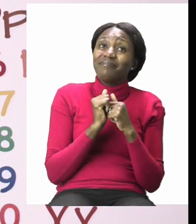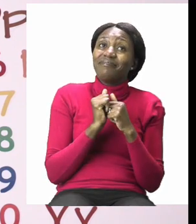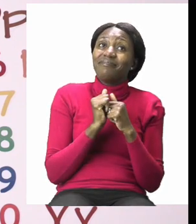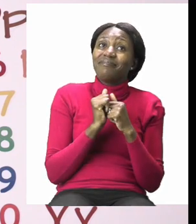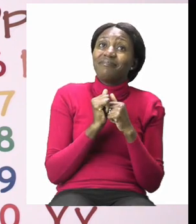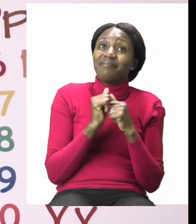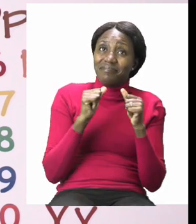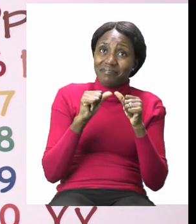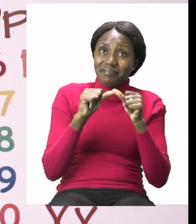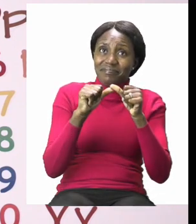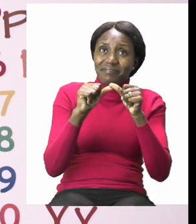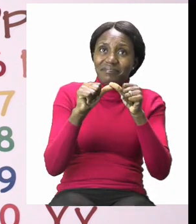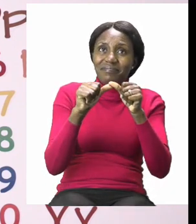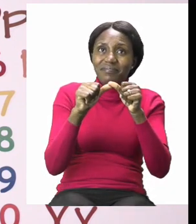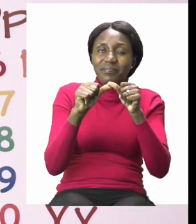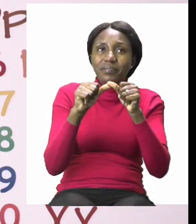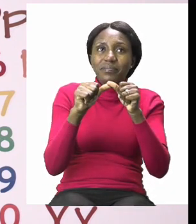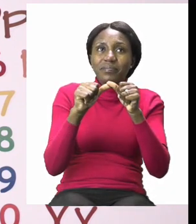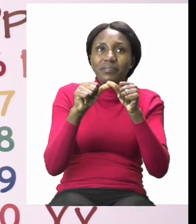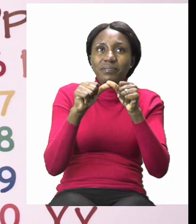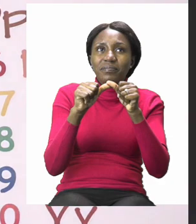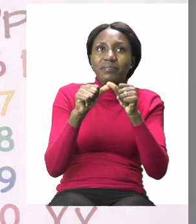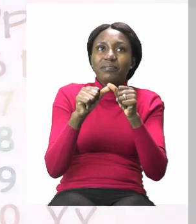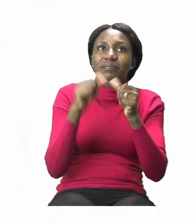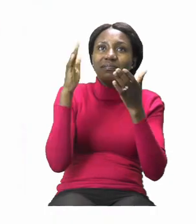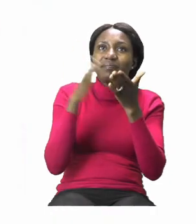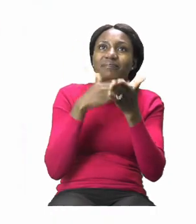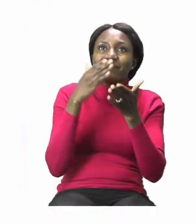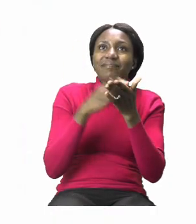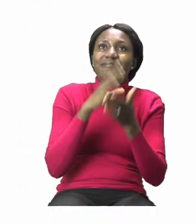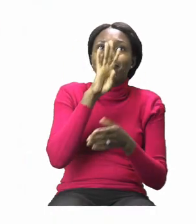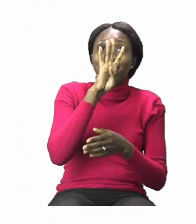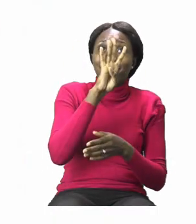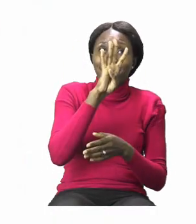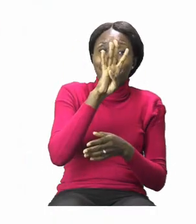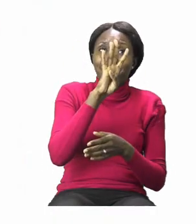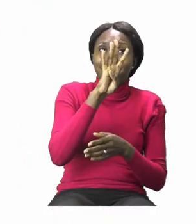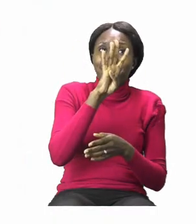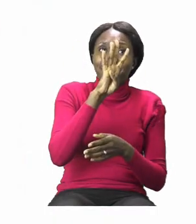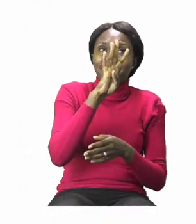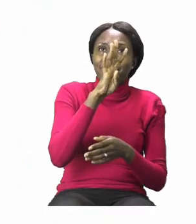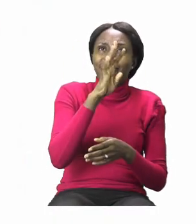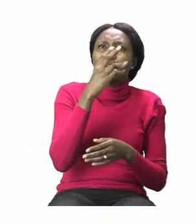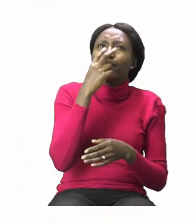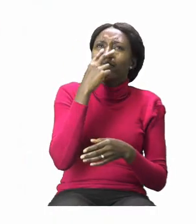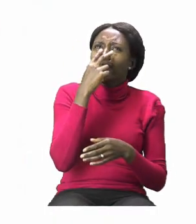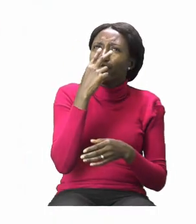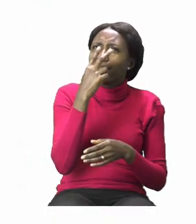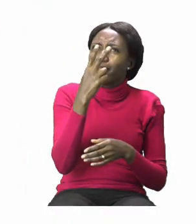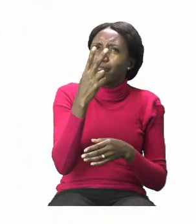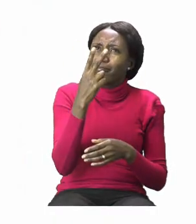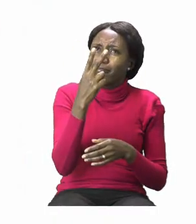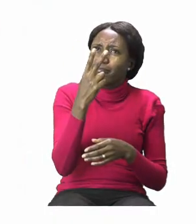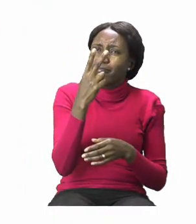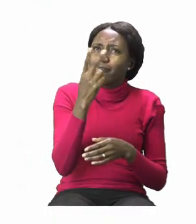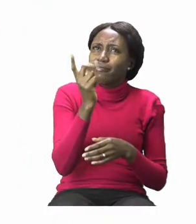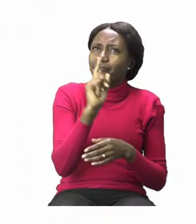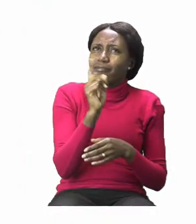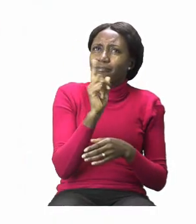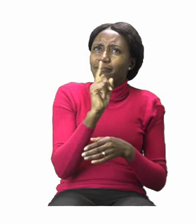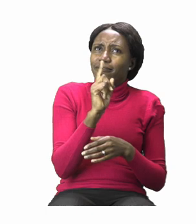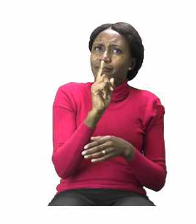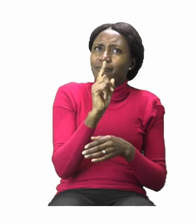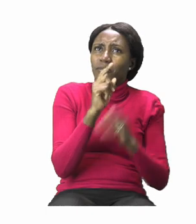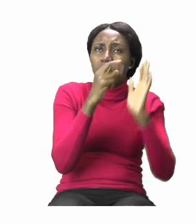move on to the next page. Page 4. On page 4 we are talking about the